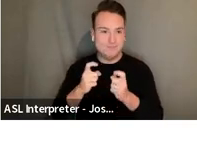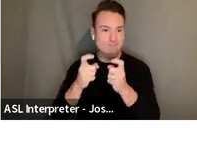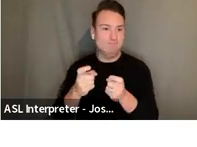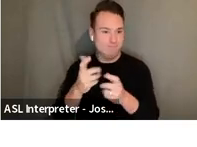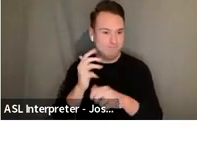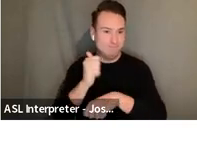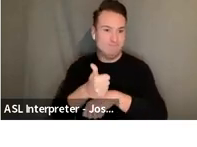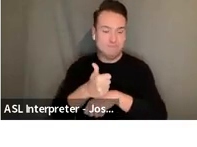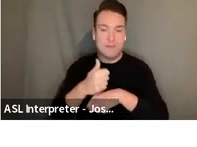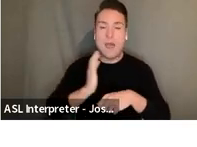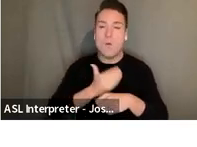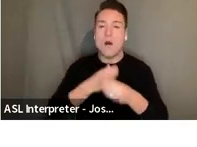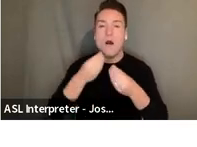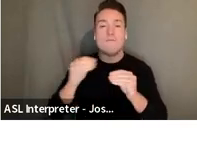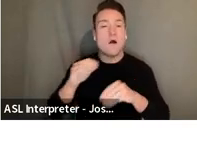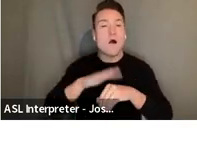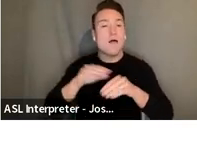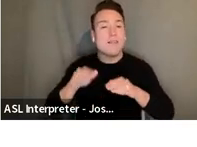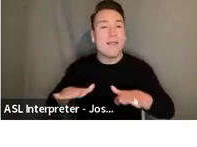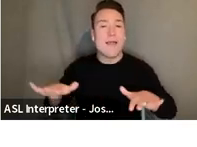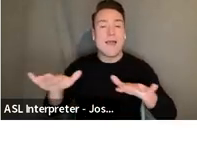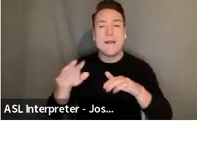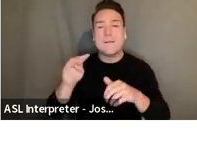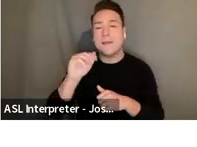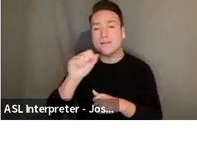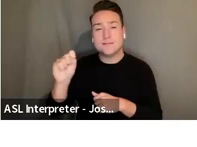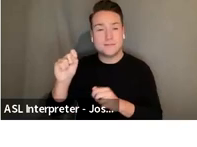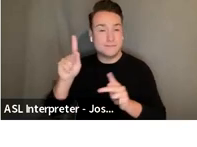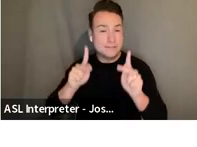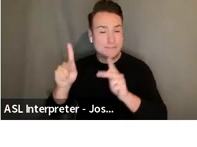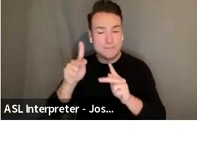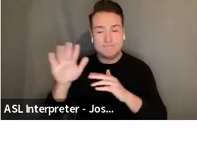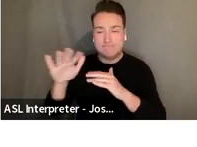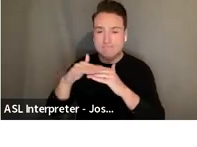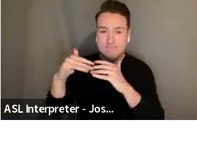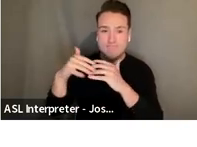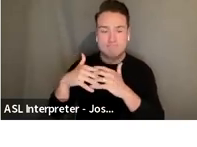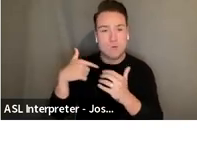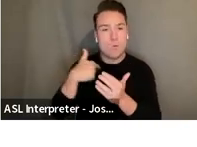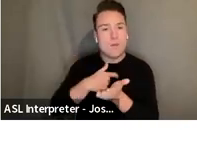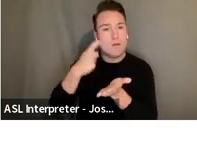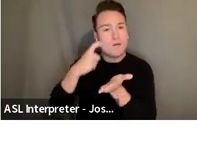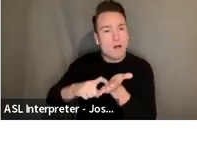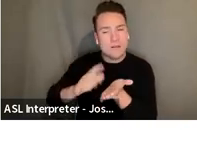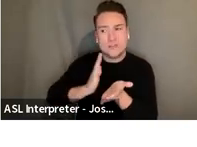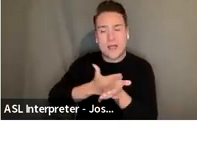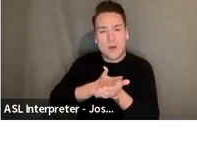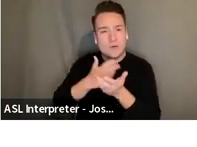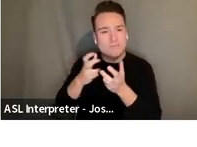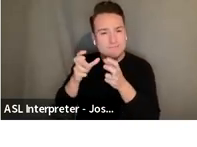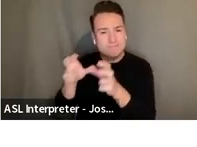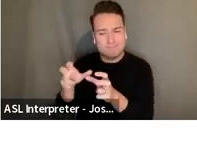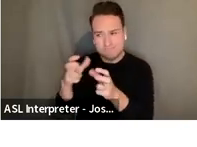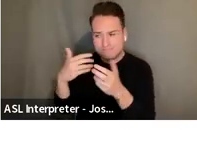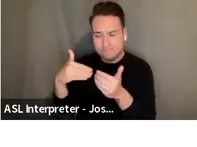land of the Massachusetts Wampanoag and Nipmuc peoples, and we acknowledge our debt to them and their continued relationship to